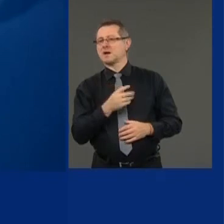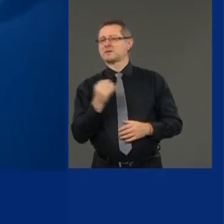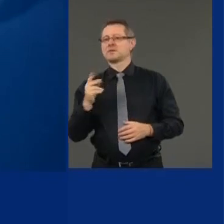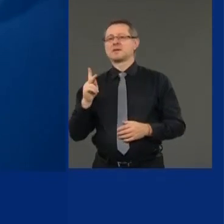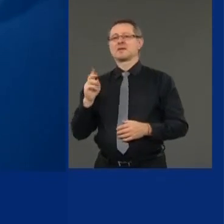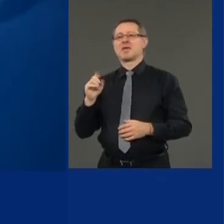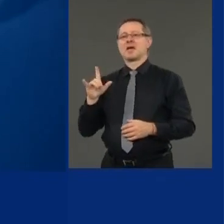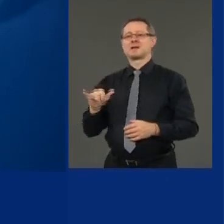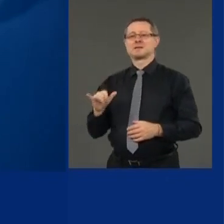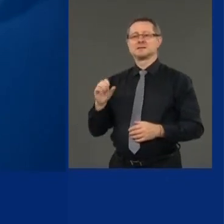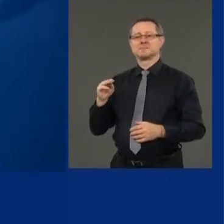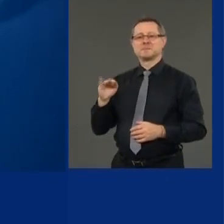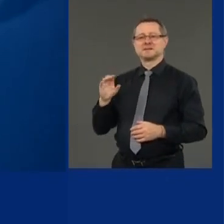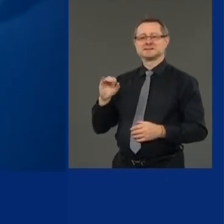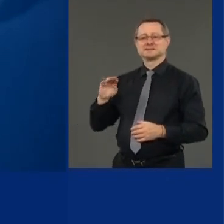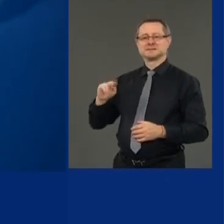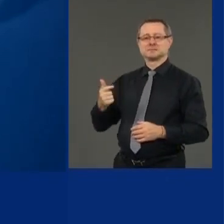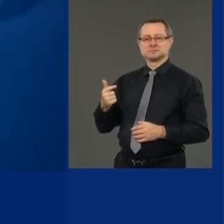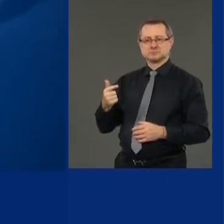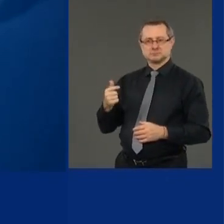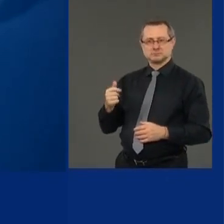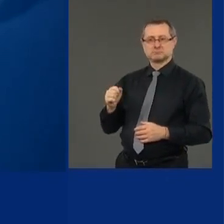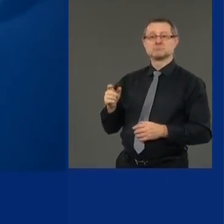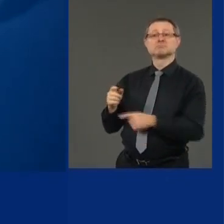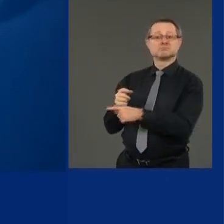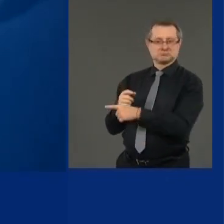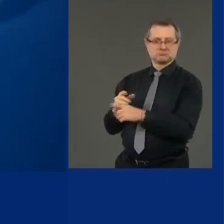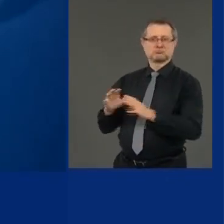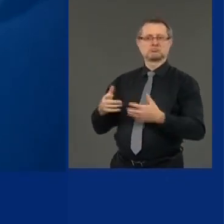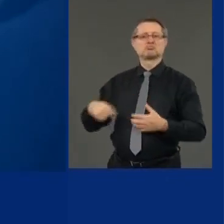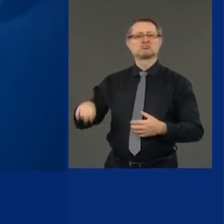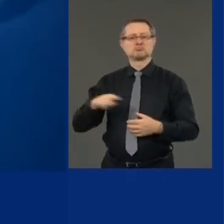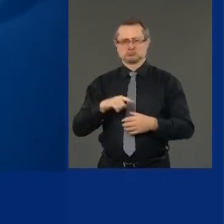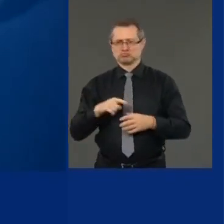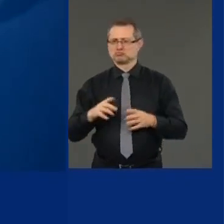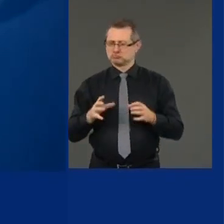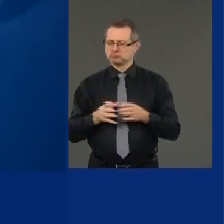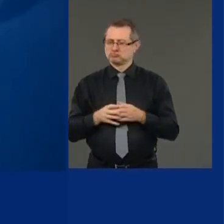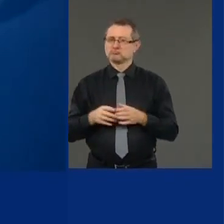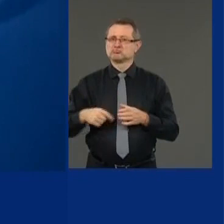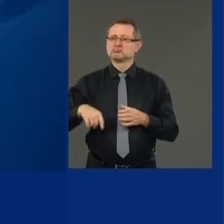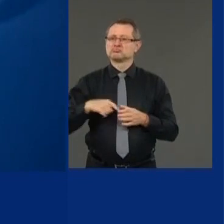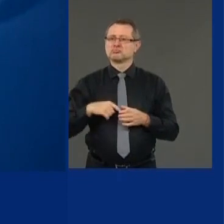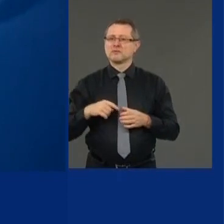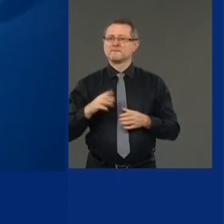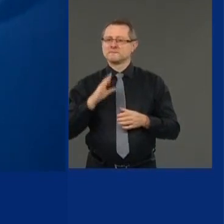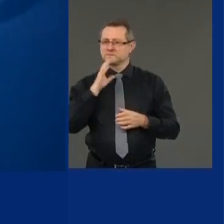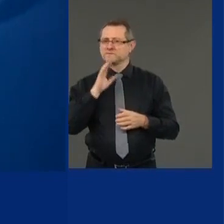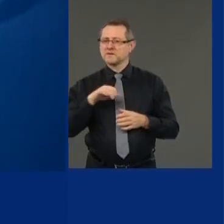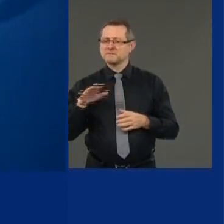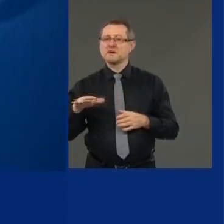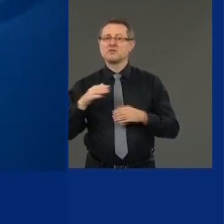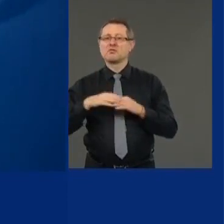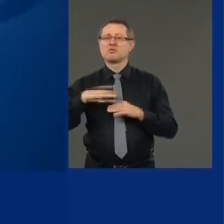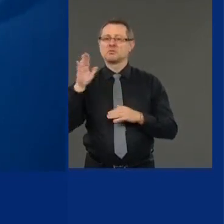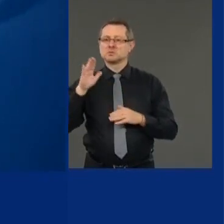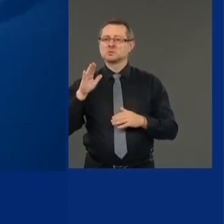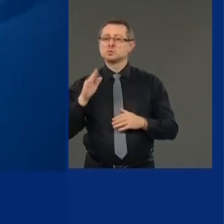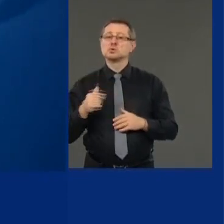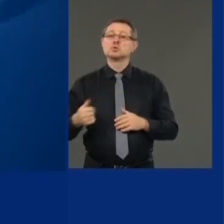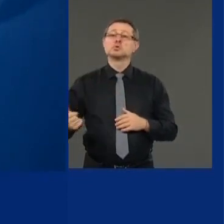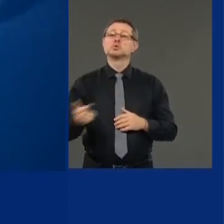congregate population, uh, 55 and older. They were all asymptomatic, by the way,